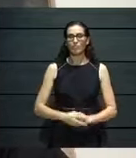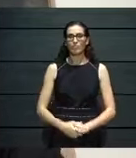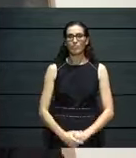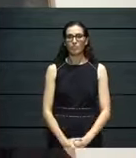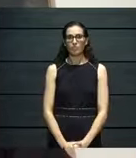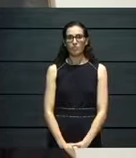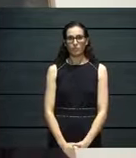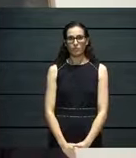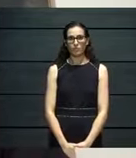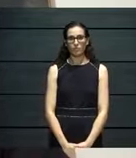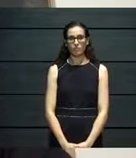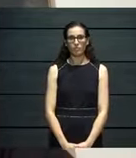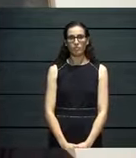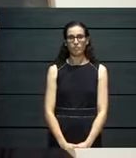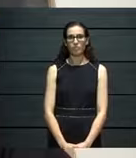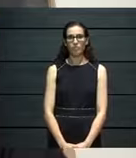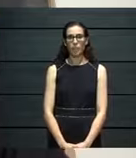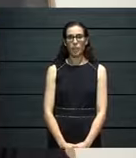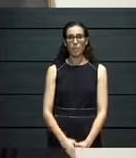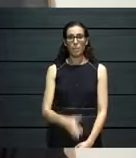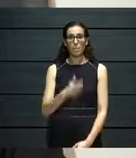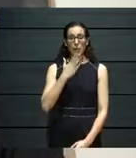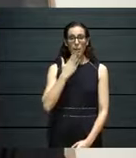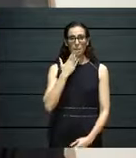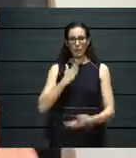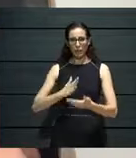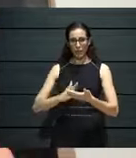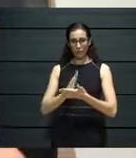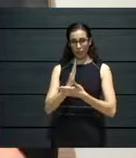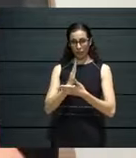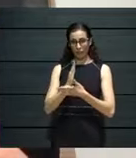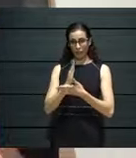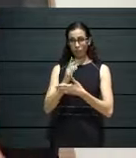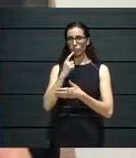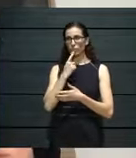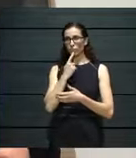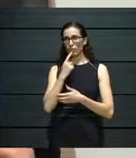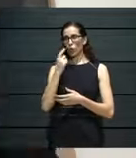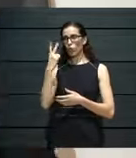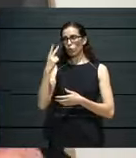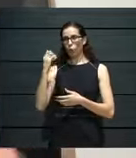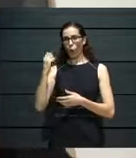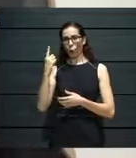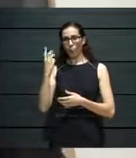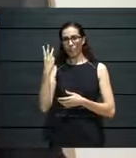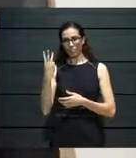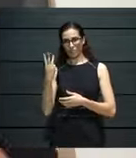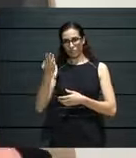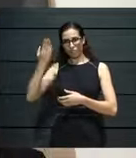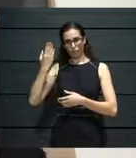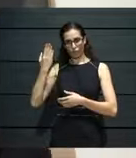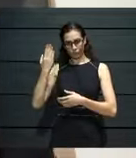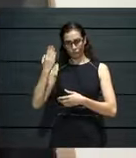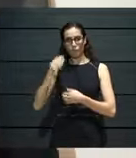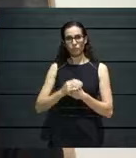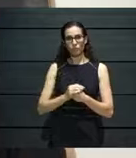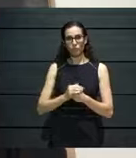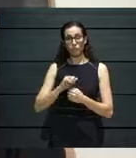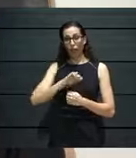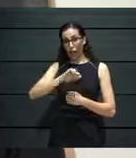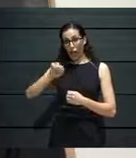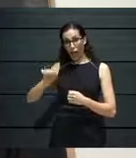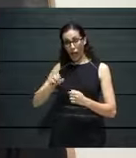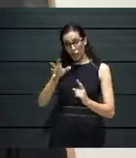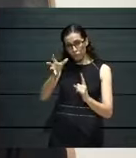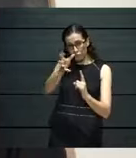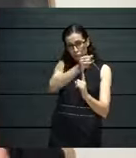When Blitz was founded in 2013, one of the major overarching objectives of the organization